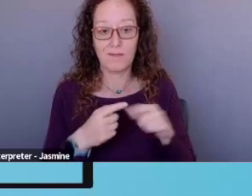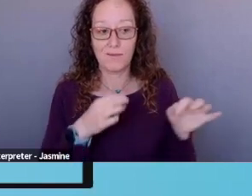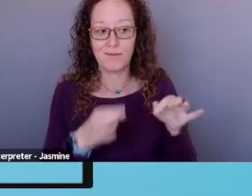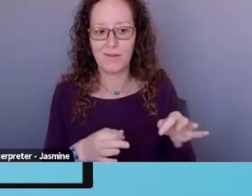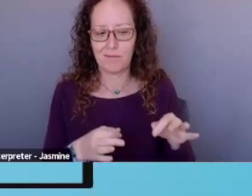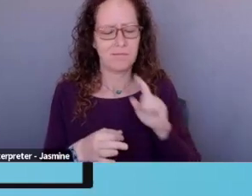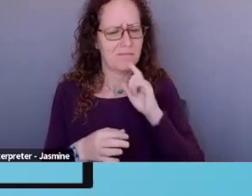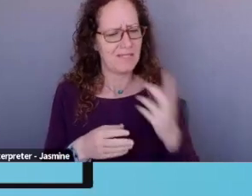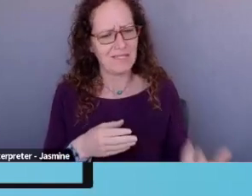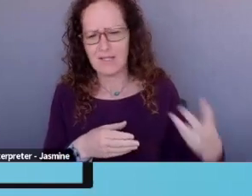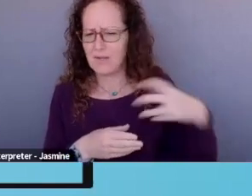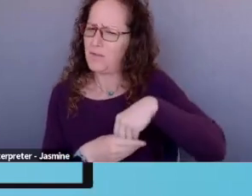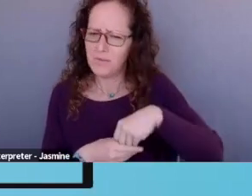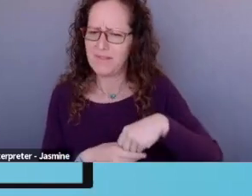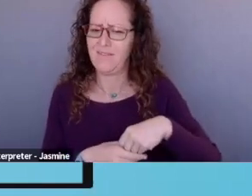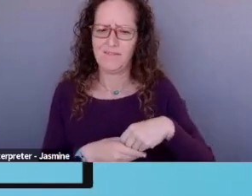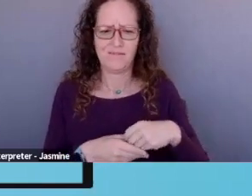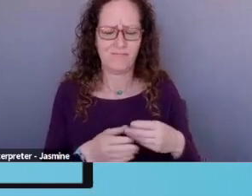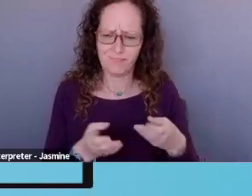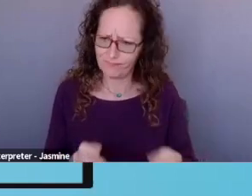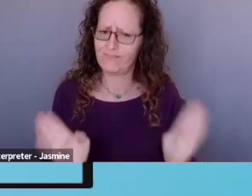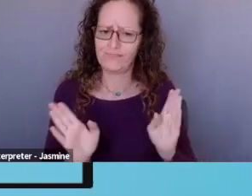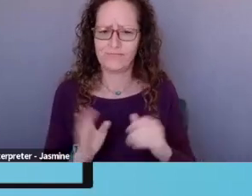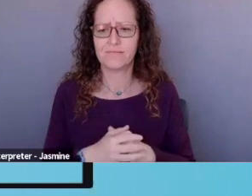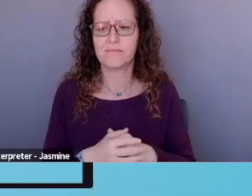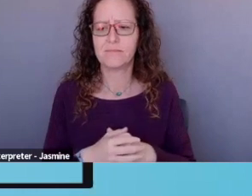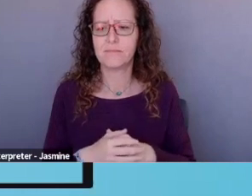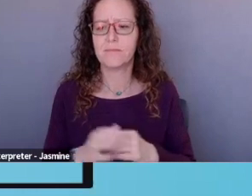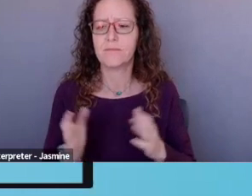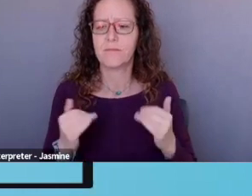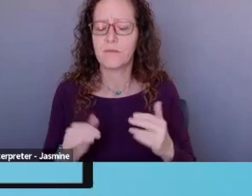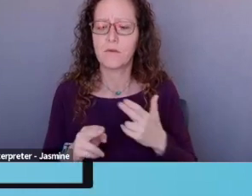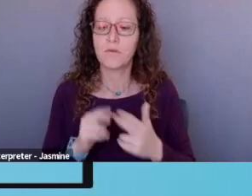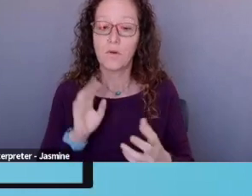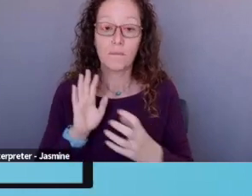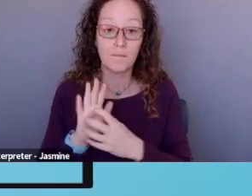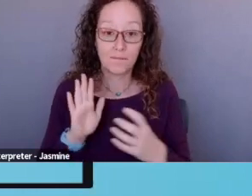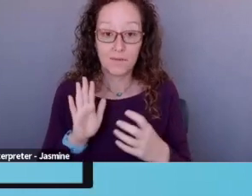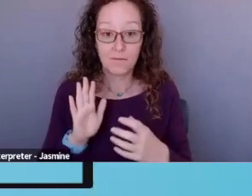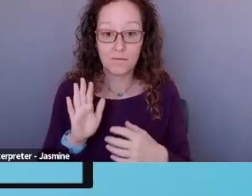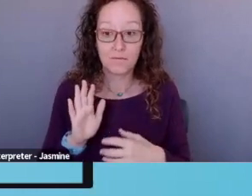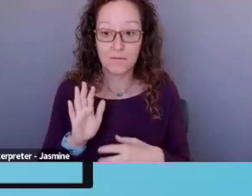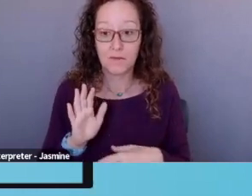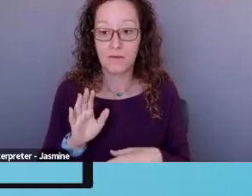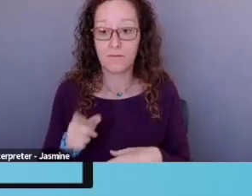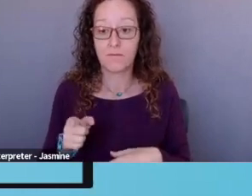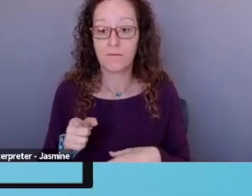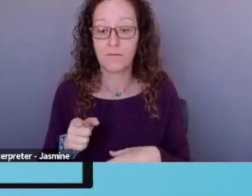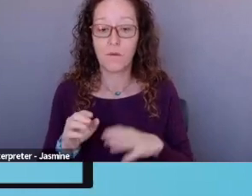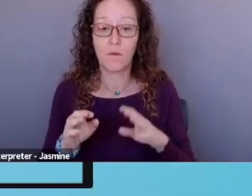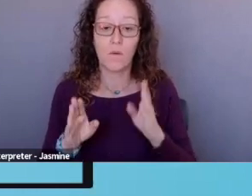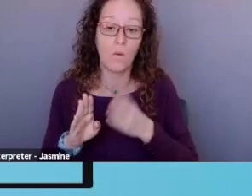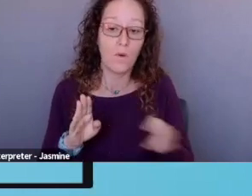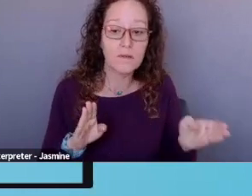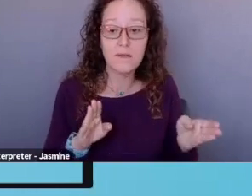demographics. Um, a short paragraph, you might want to include a short paragraph of organizational management and fiscal